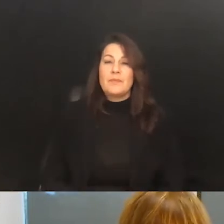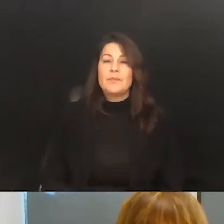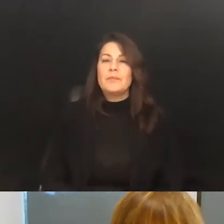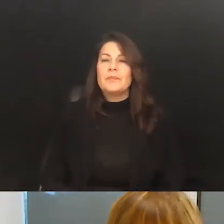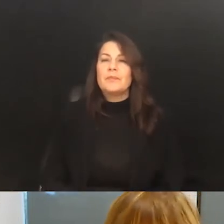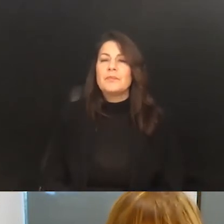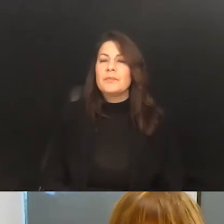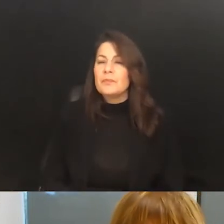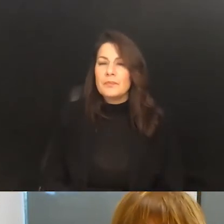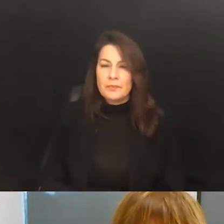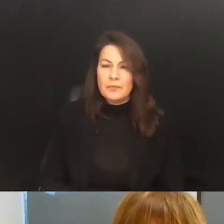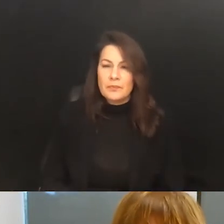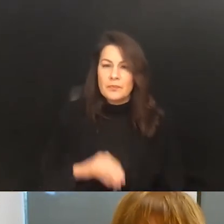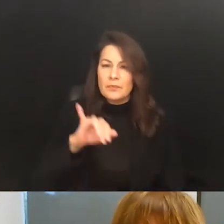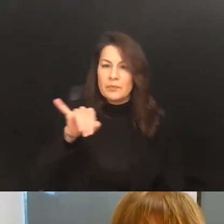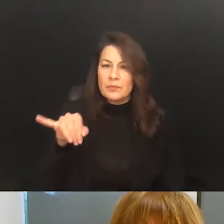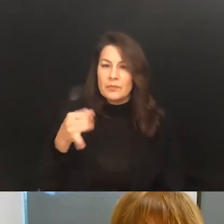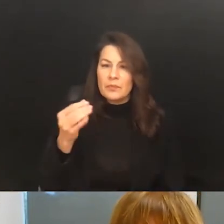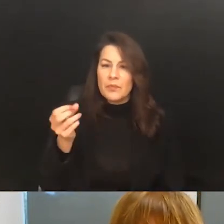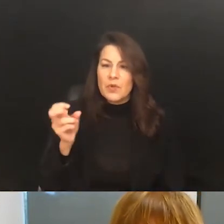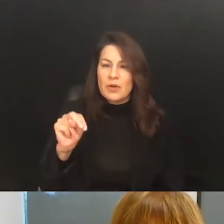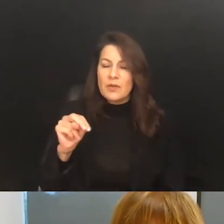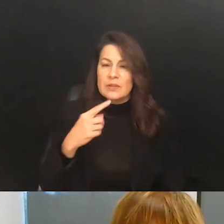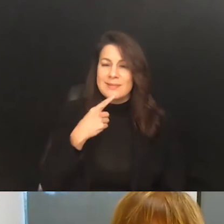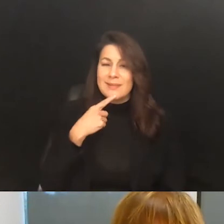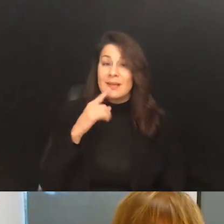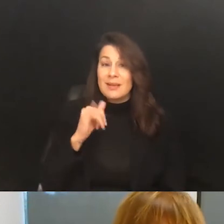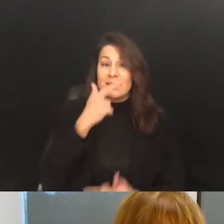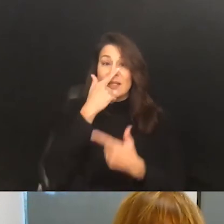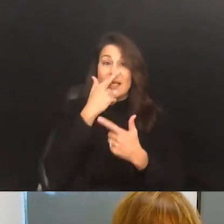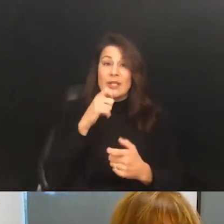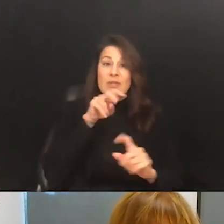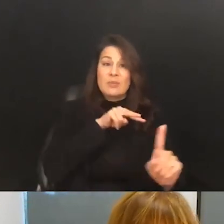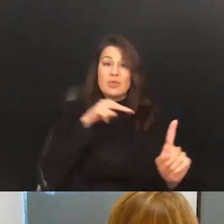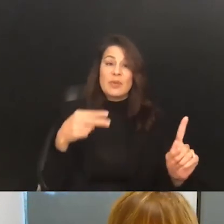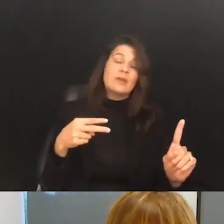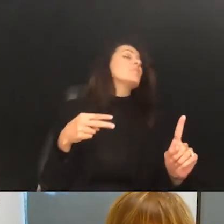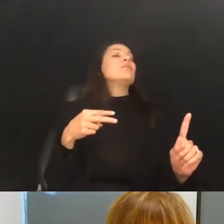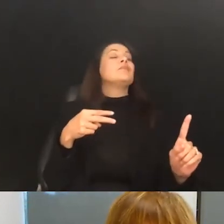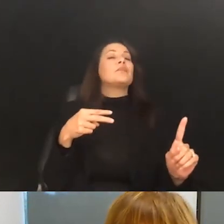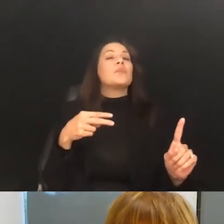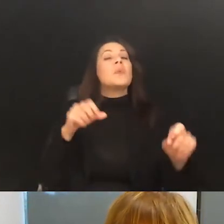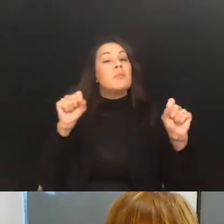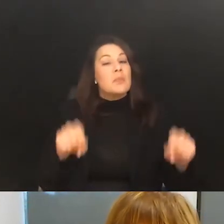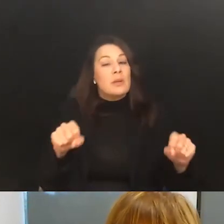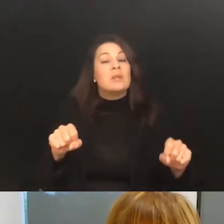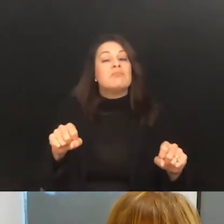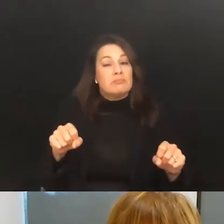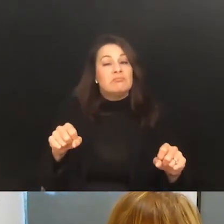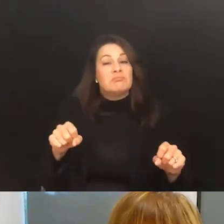perspective. And I would say that the potential is there. However,